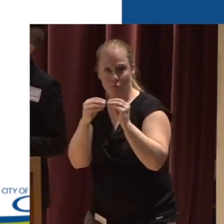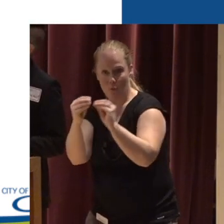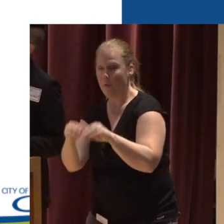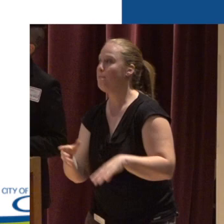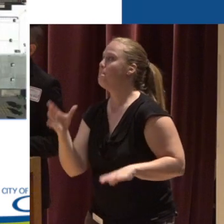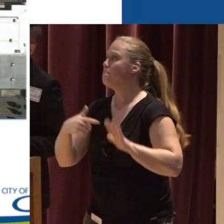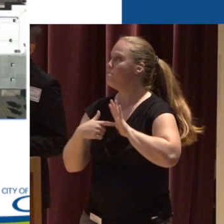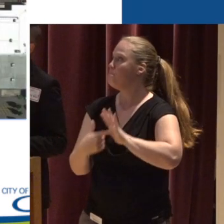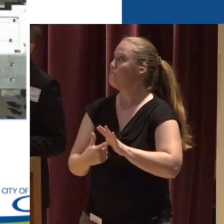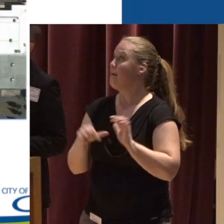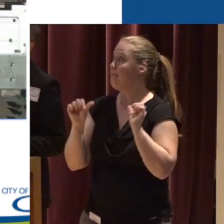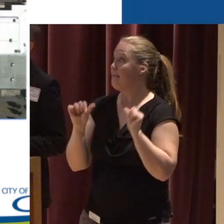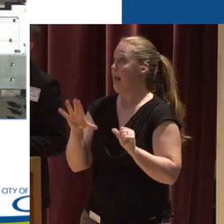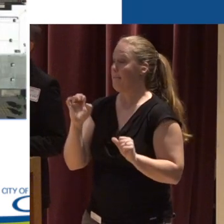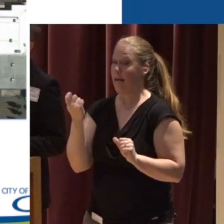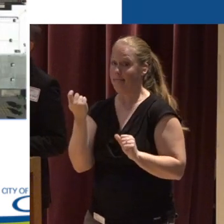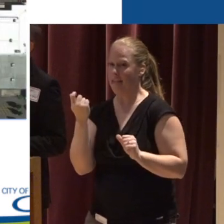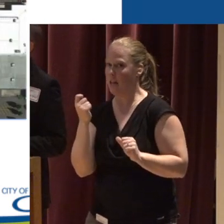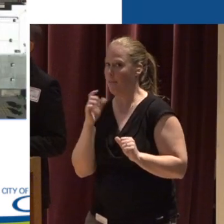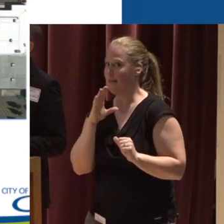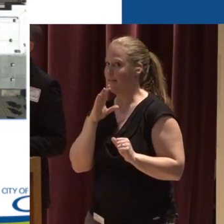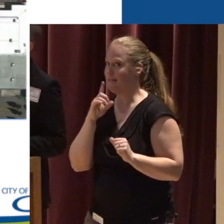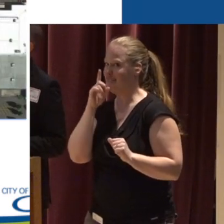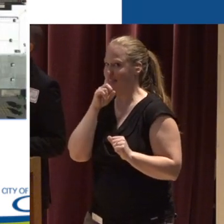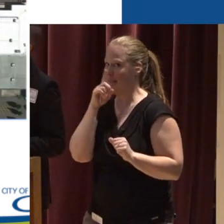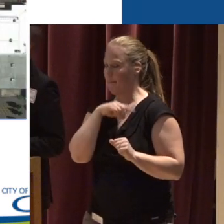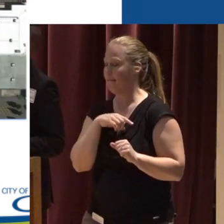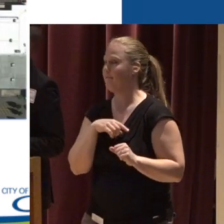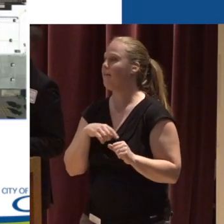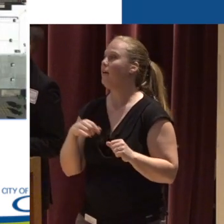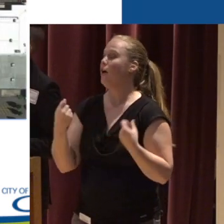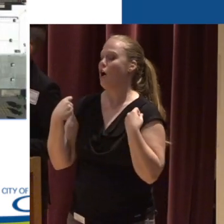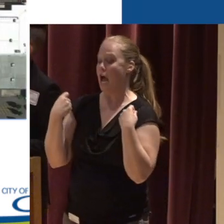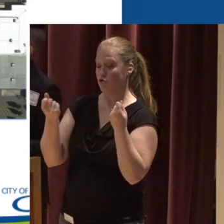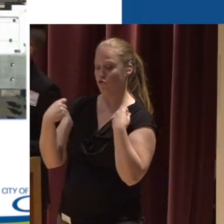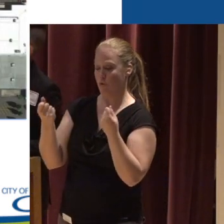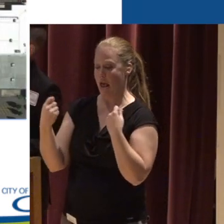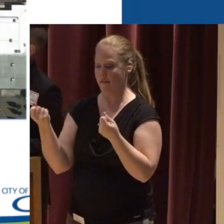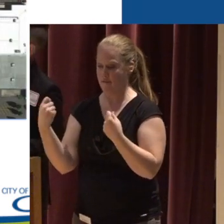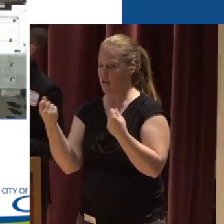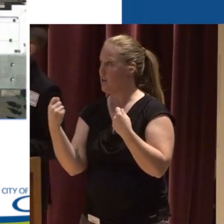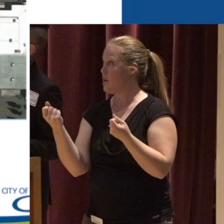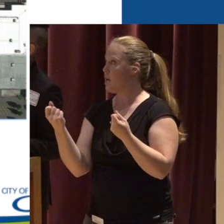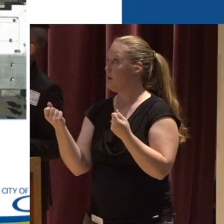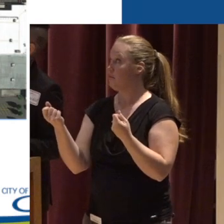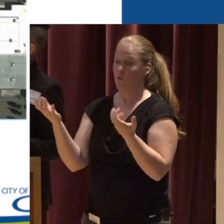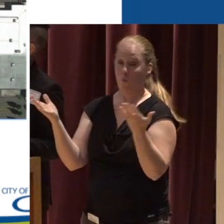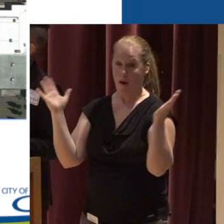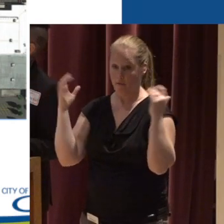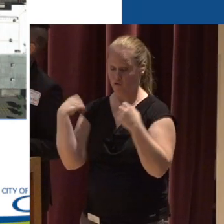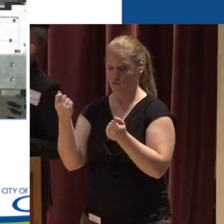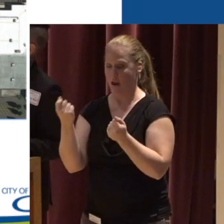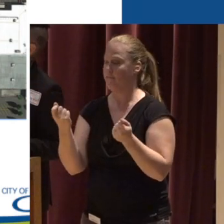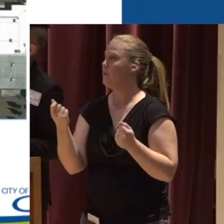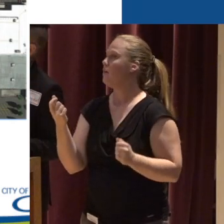to show you that they can be a little deceptive As you're driving along the road You know, wherever you may be at the time There's probably